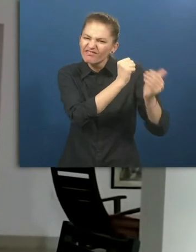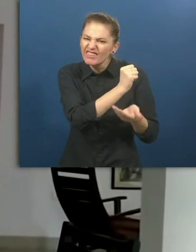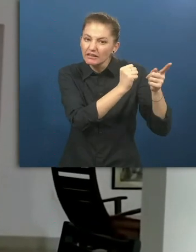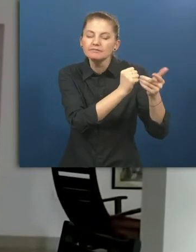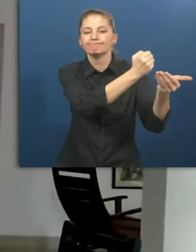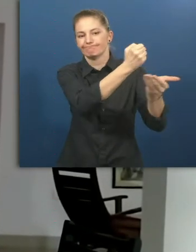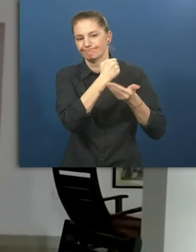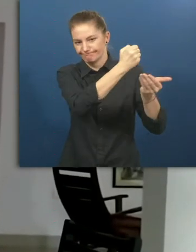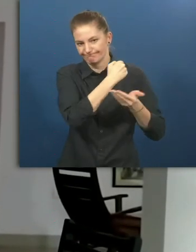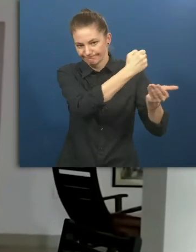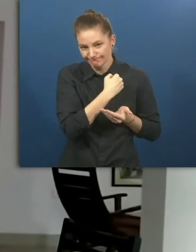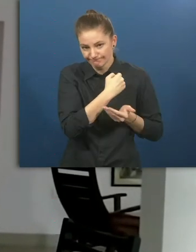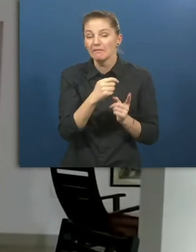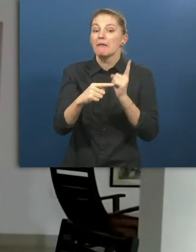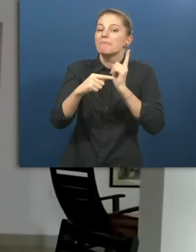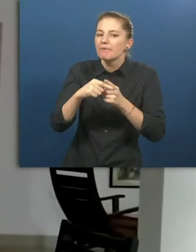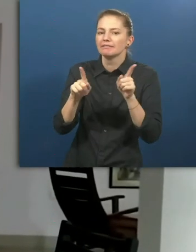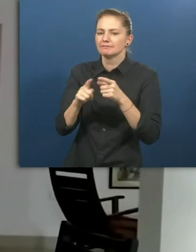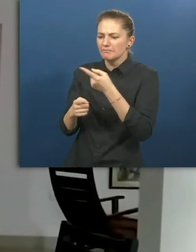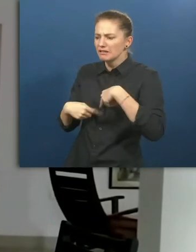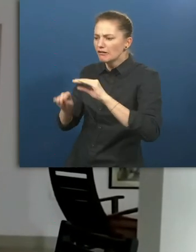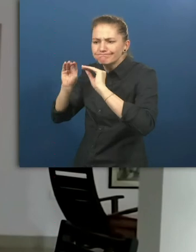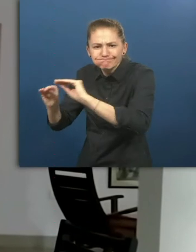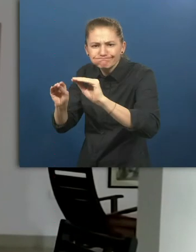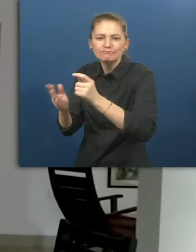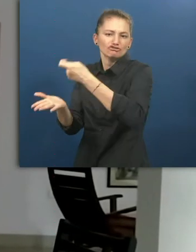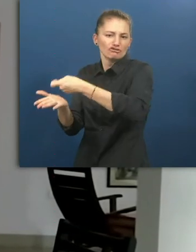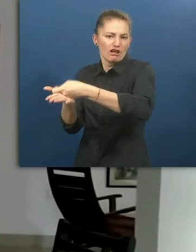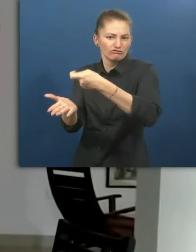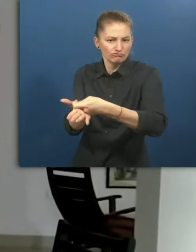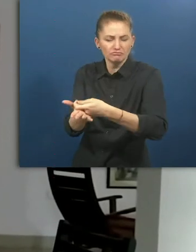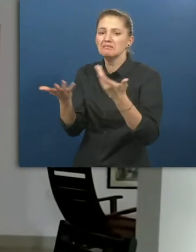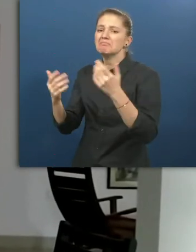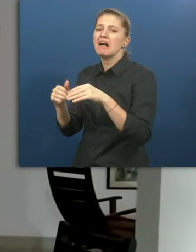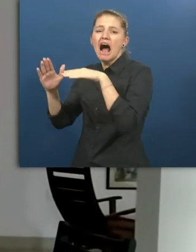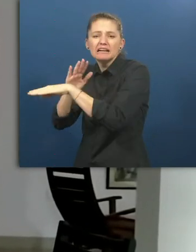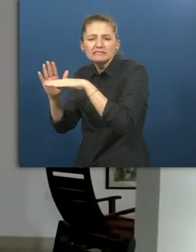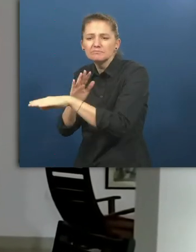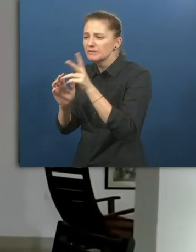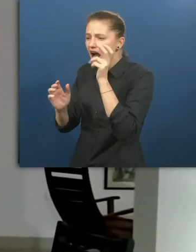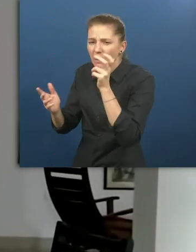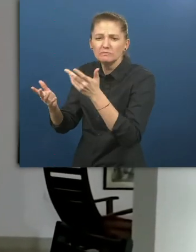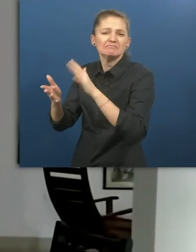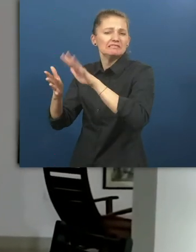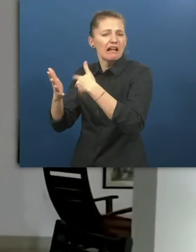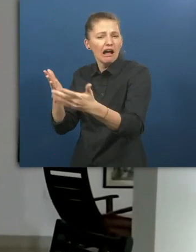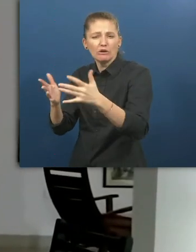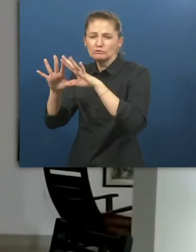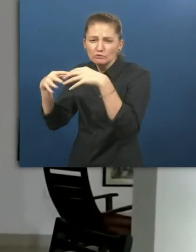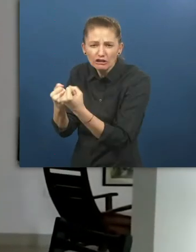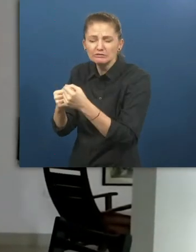for our specialized services like accessibility audit, sign language workshops, sensitization workshops,